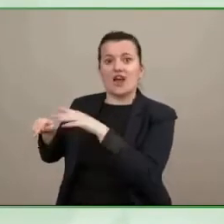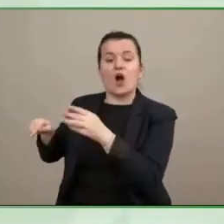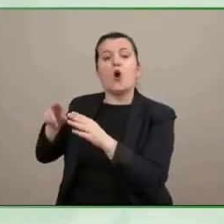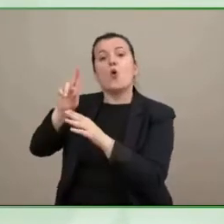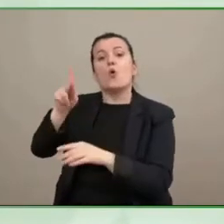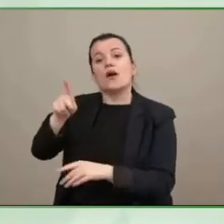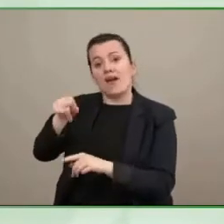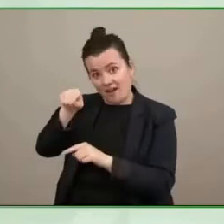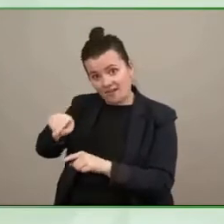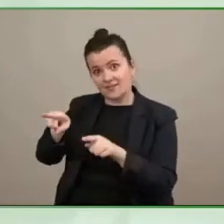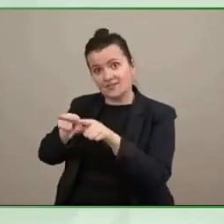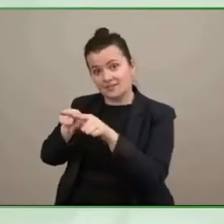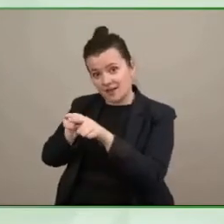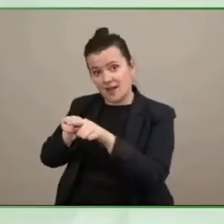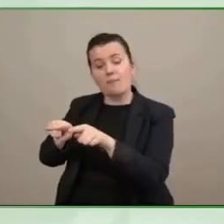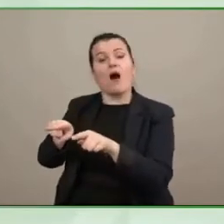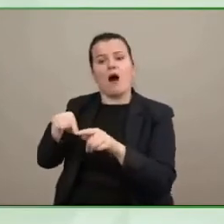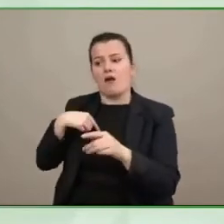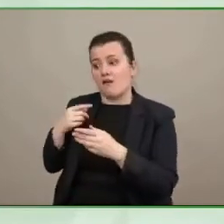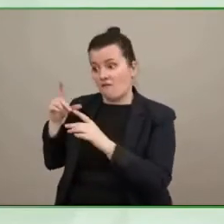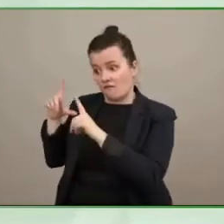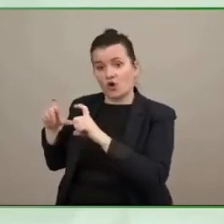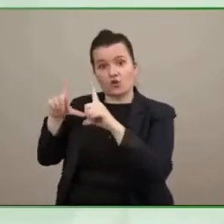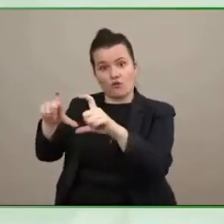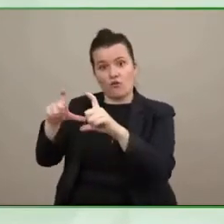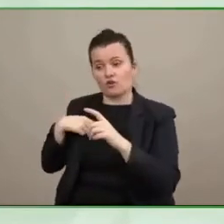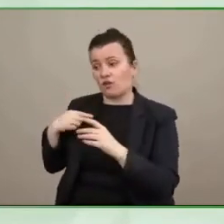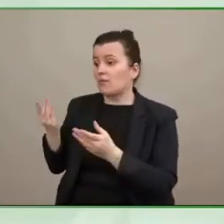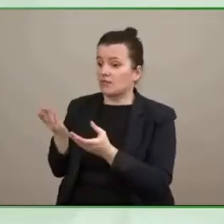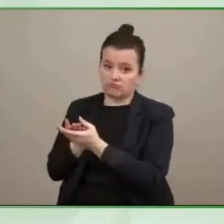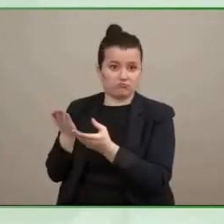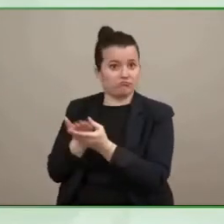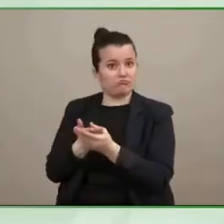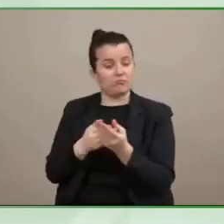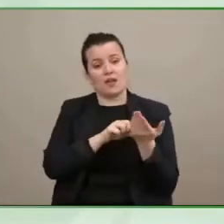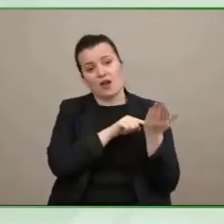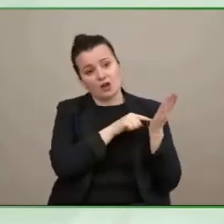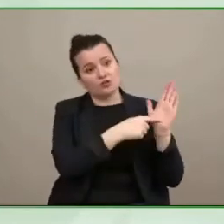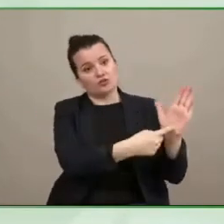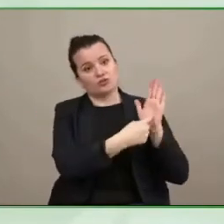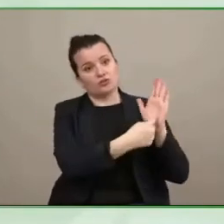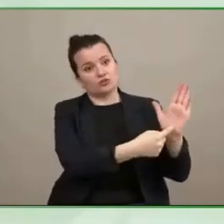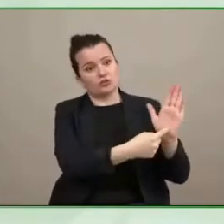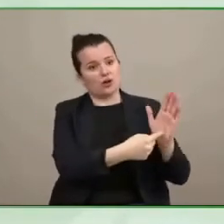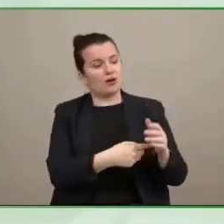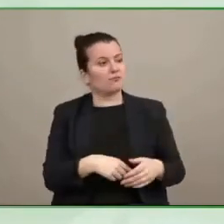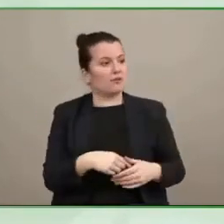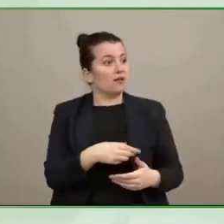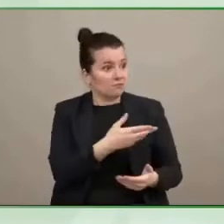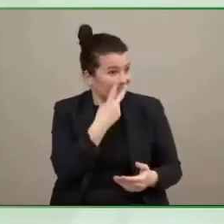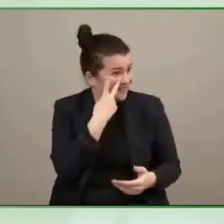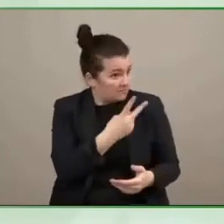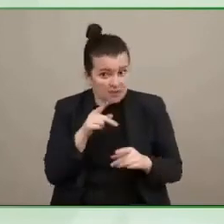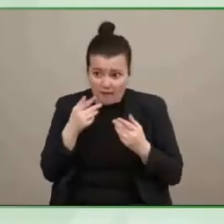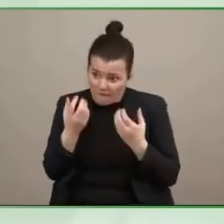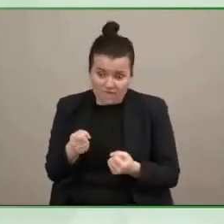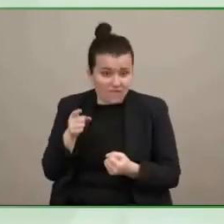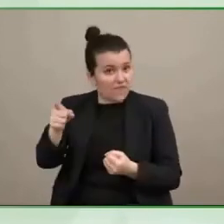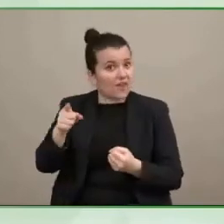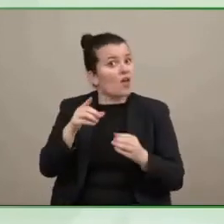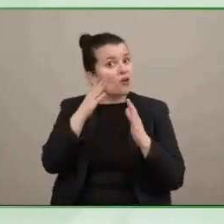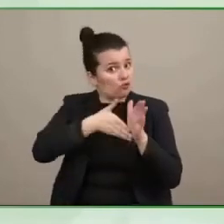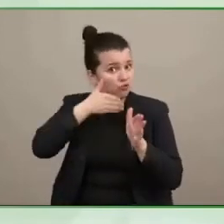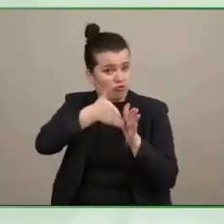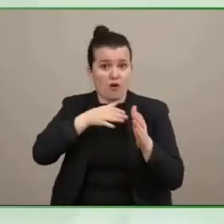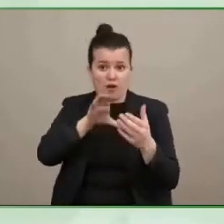no brainer they couldn't say no because they couldn't say it didn't work here it was it wasn't like can it work